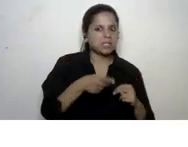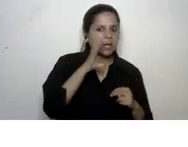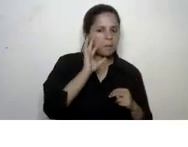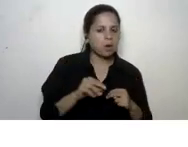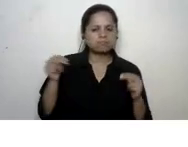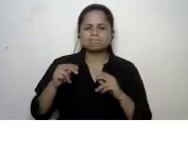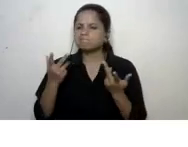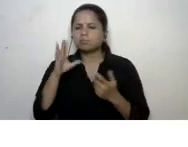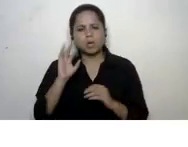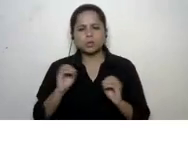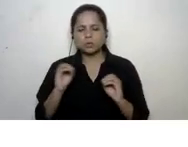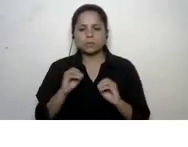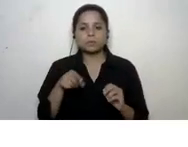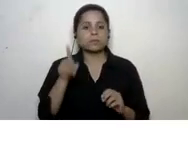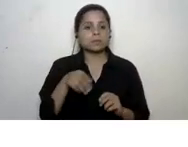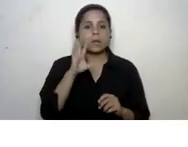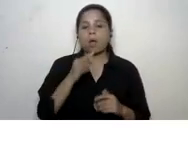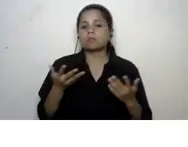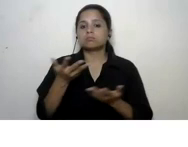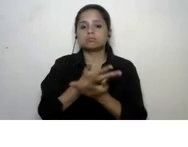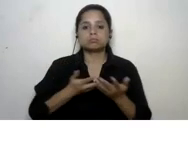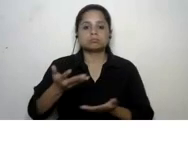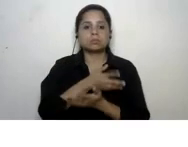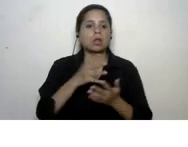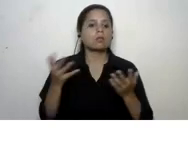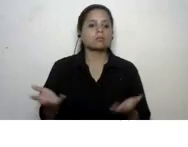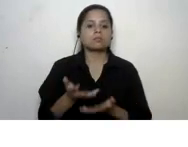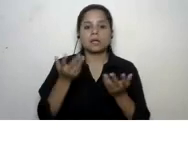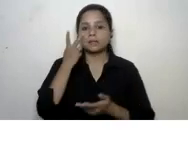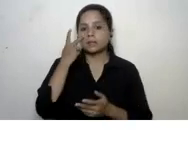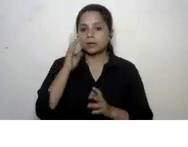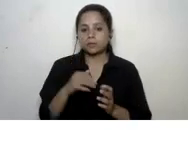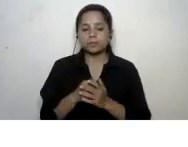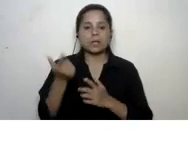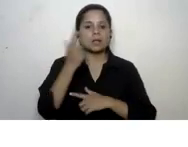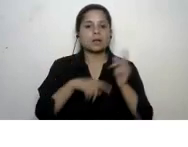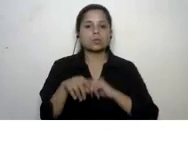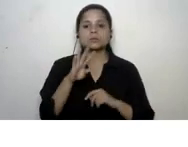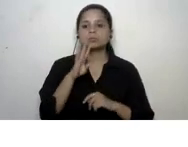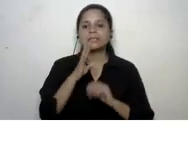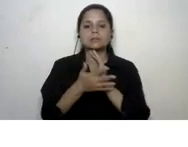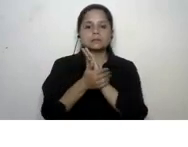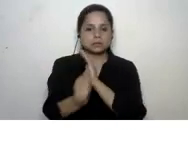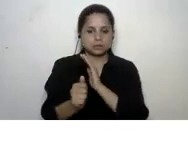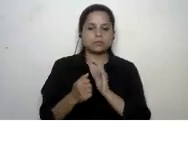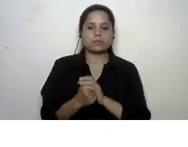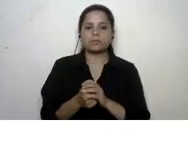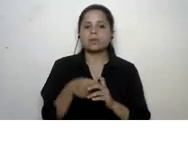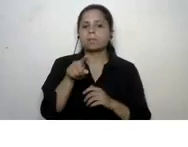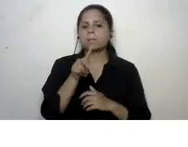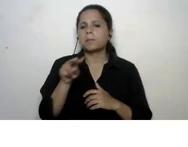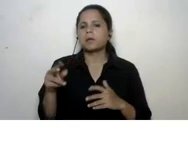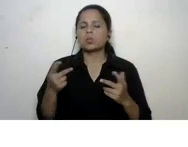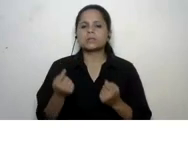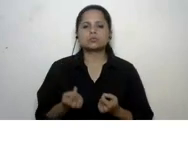interesting thing here is the discussion which also promotes our language speaking skills so how what does it mean to be